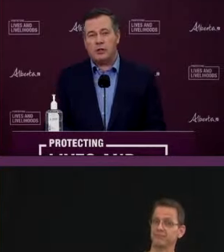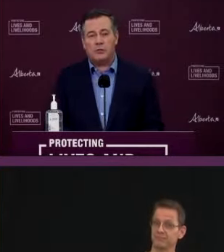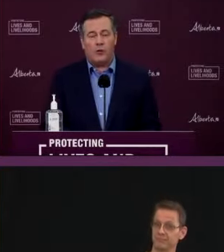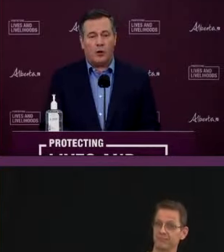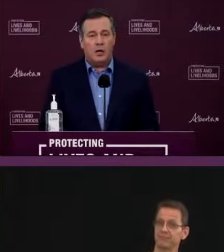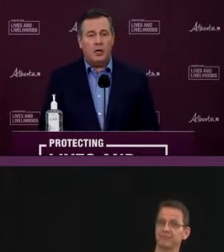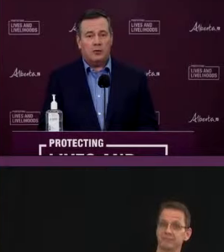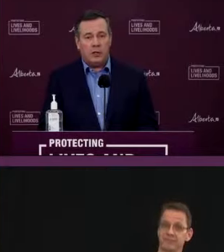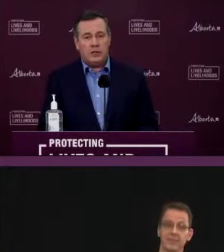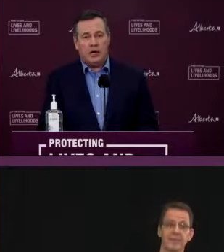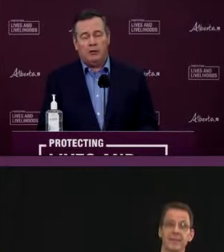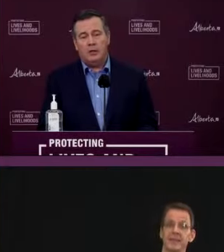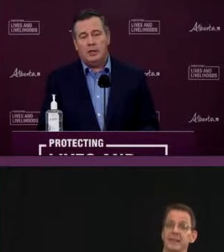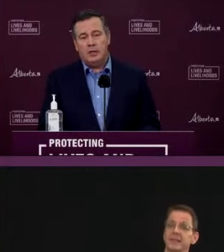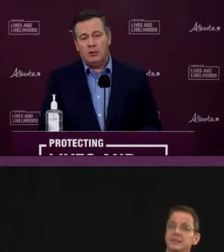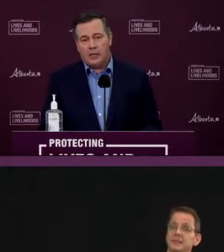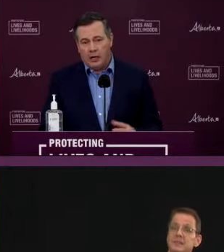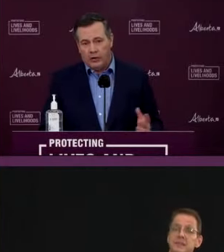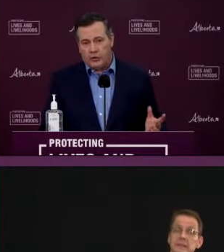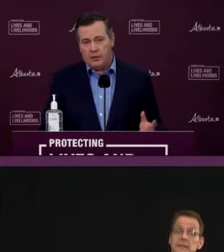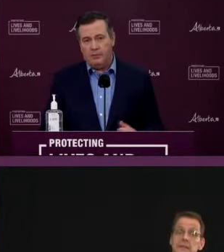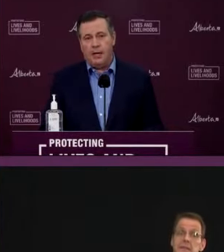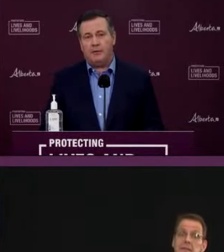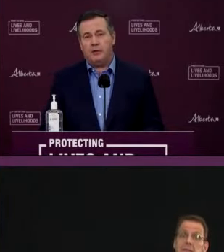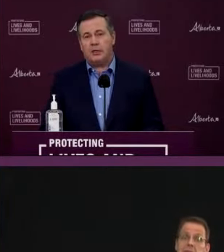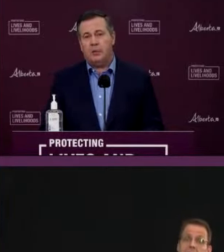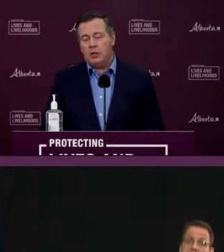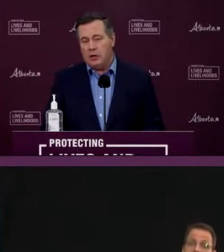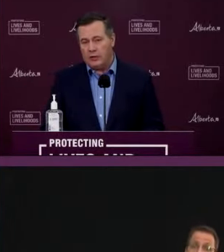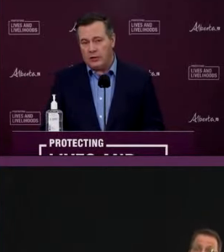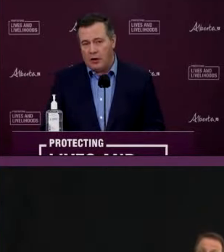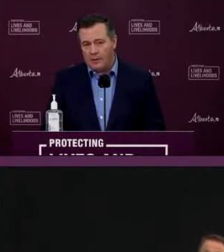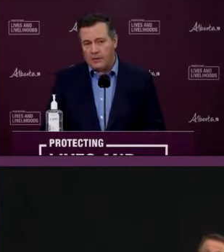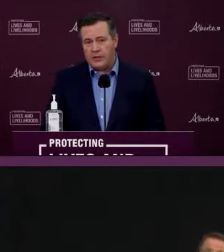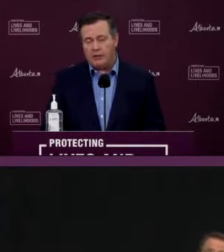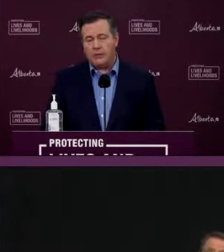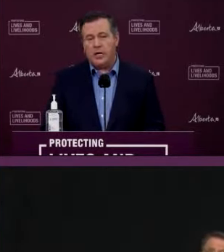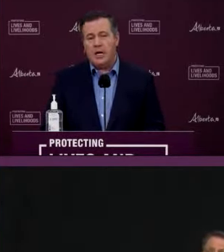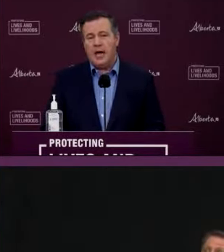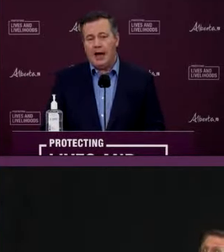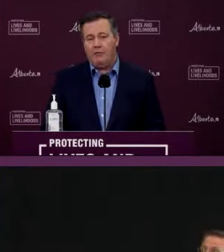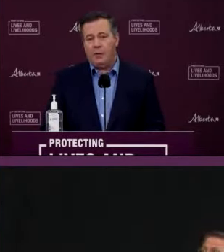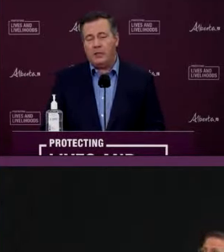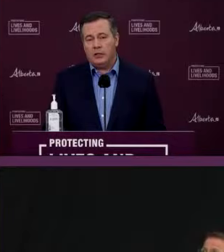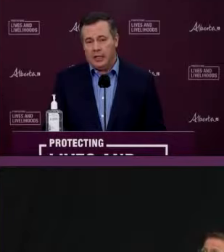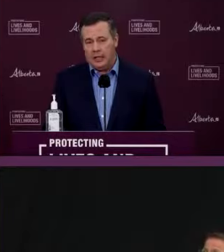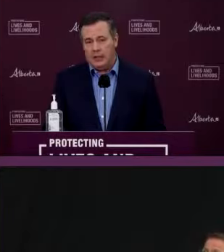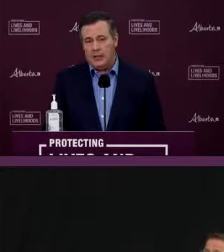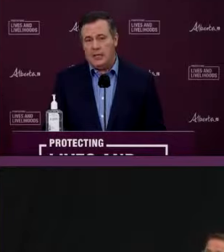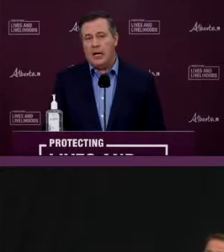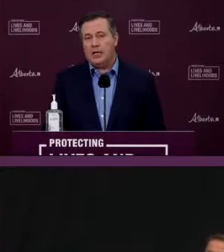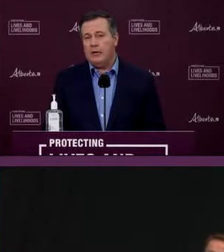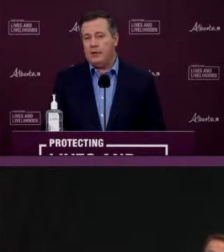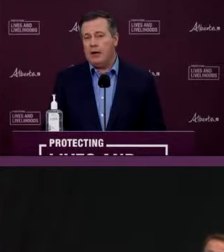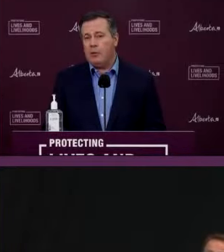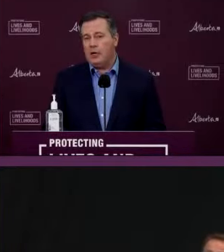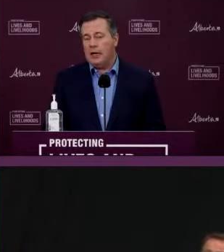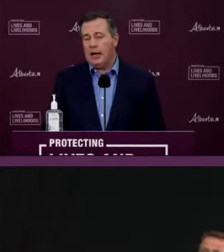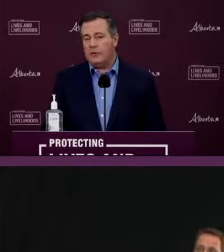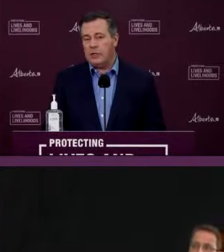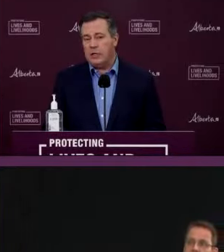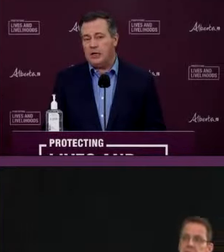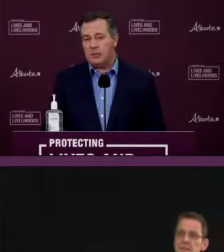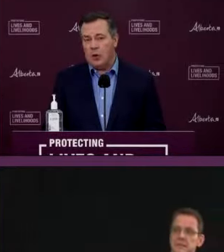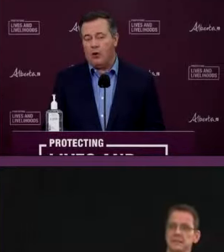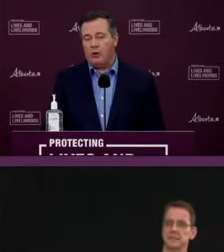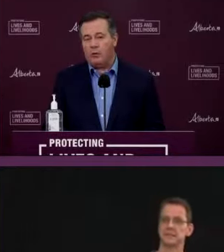restrictions for retail hotels banquets community halls and conference centers have been delayed given that we